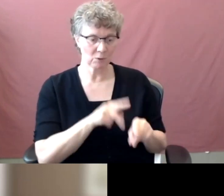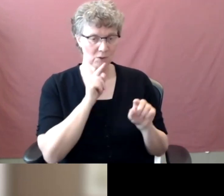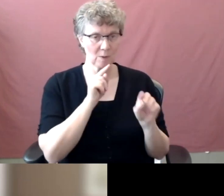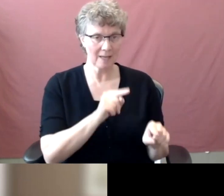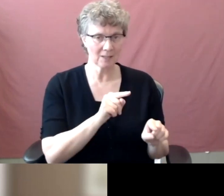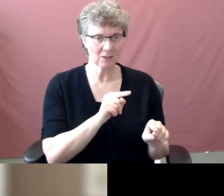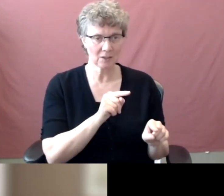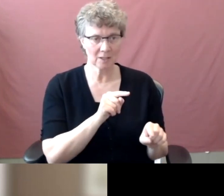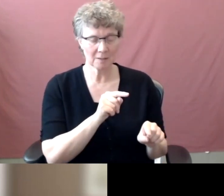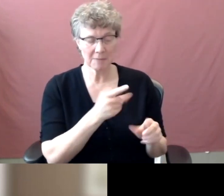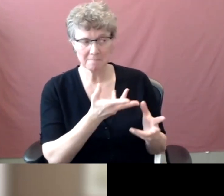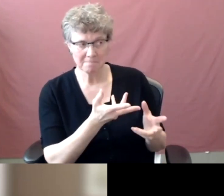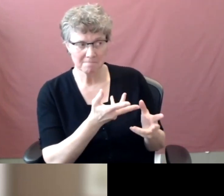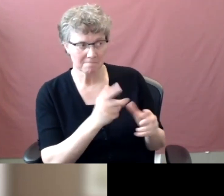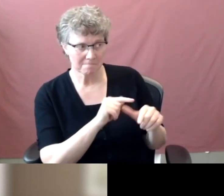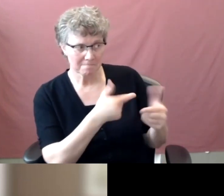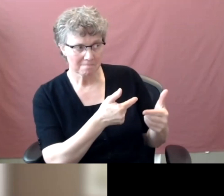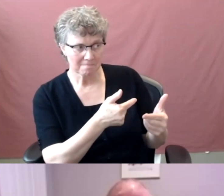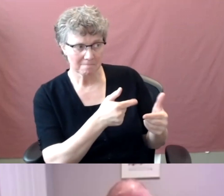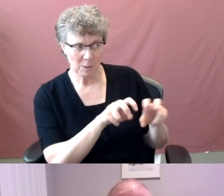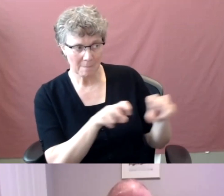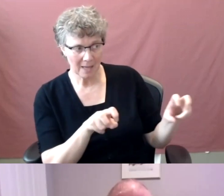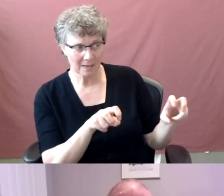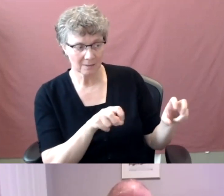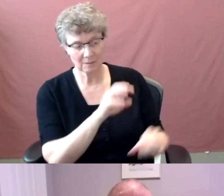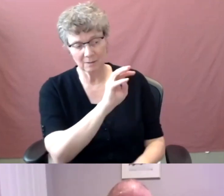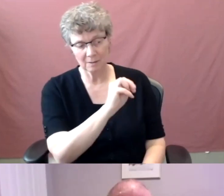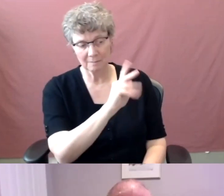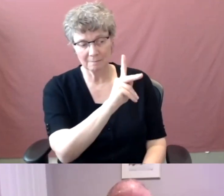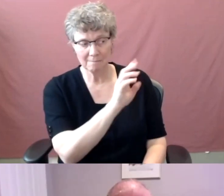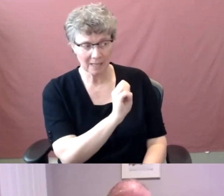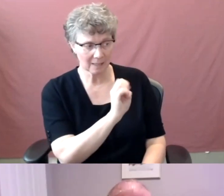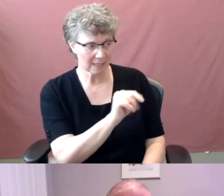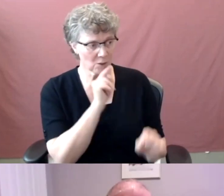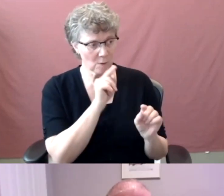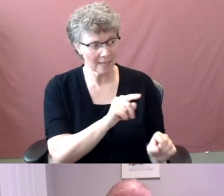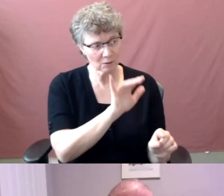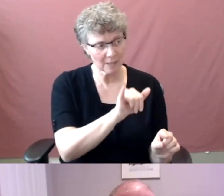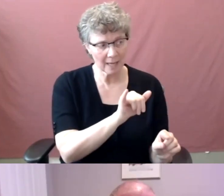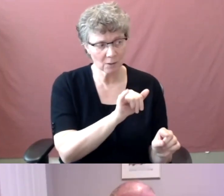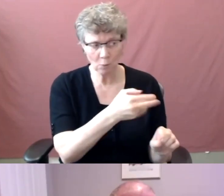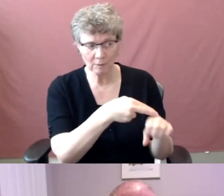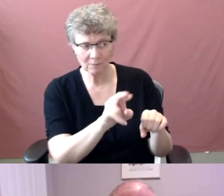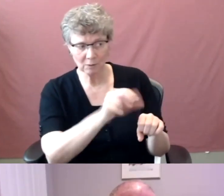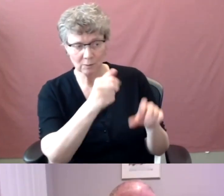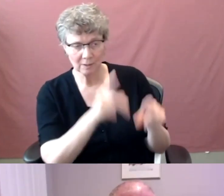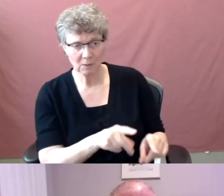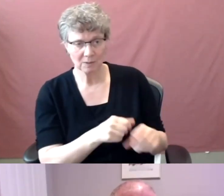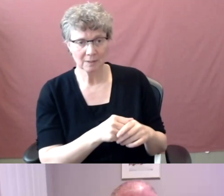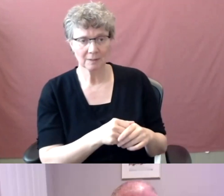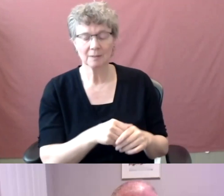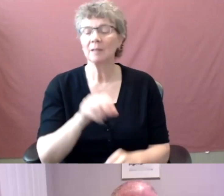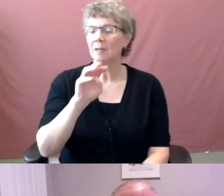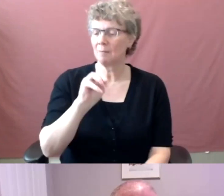Mike, I'll maybe start with you unless you would like to refer that to another member. No, no, happy to, happy to start. Um,